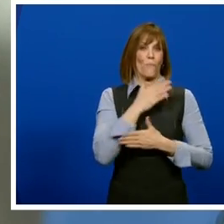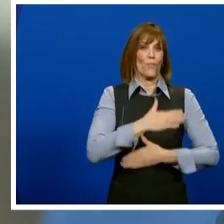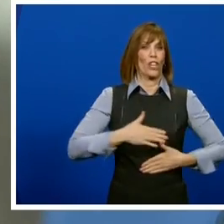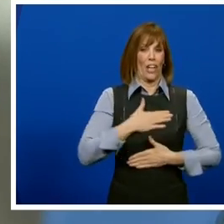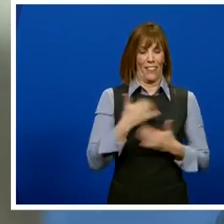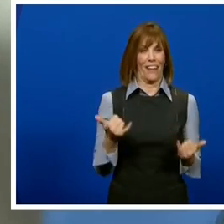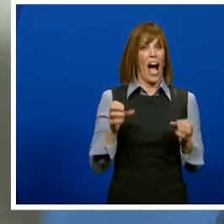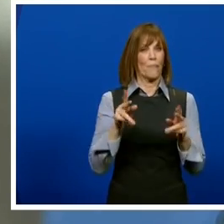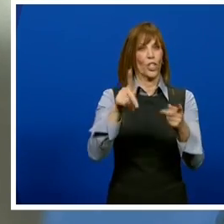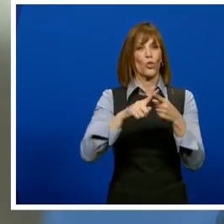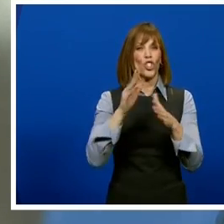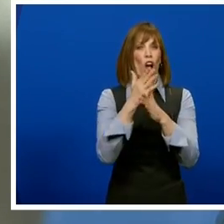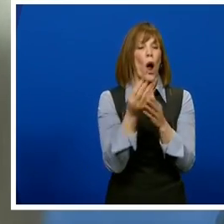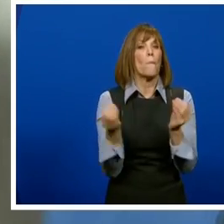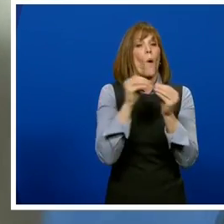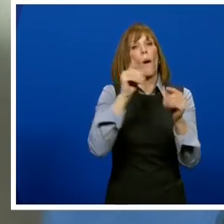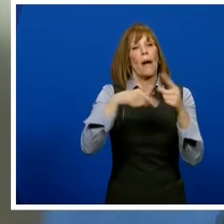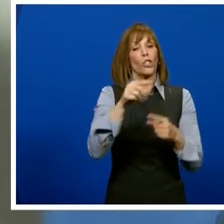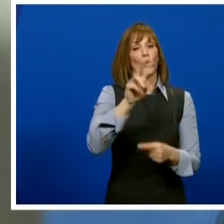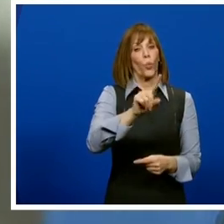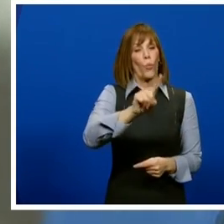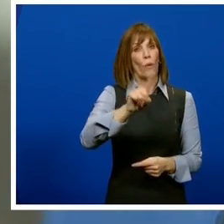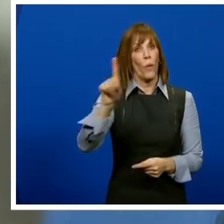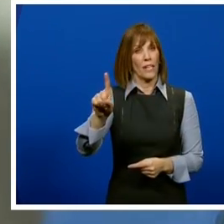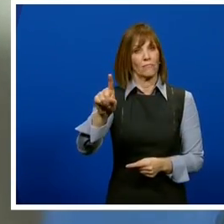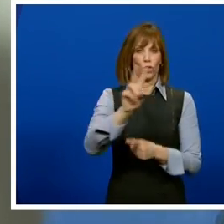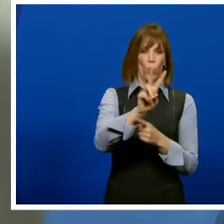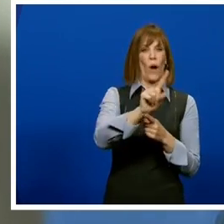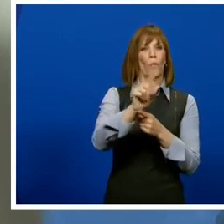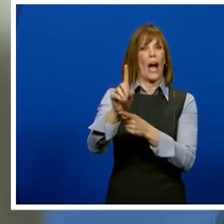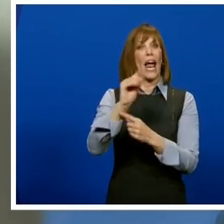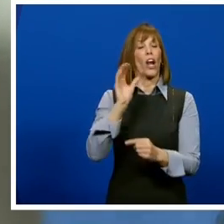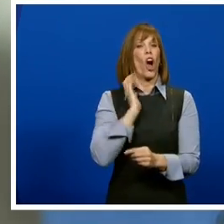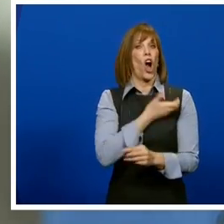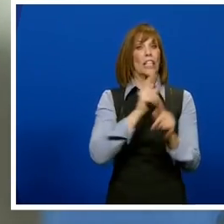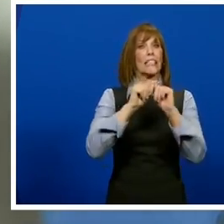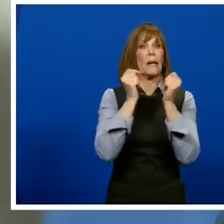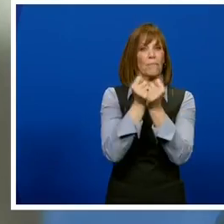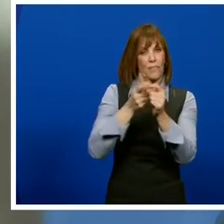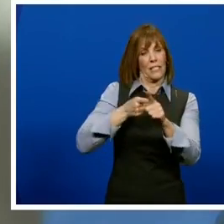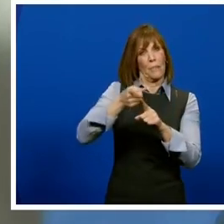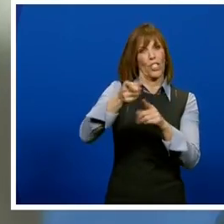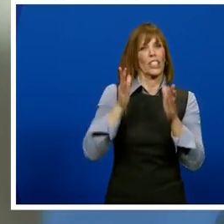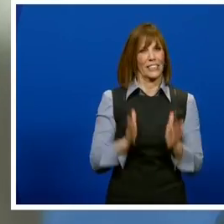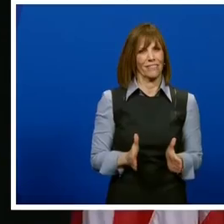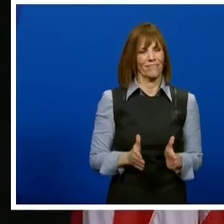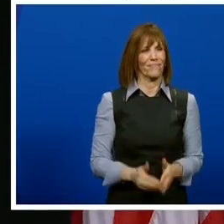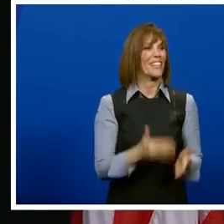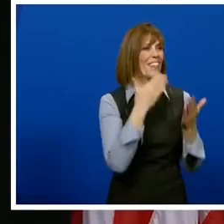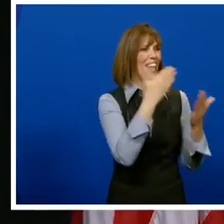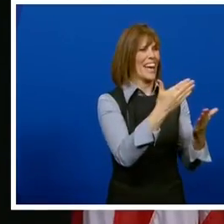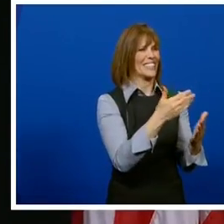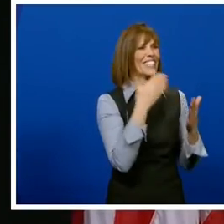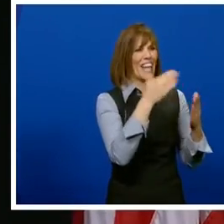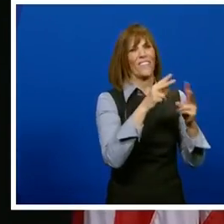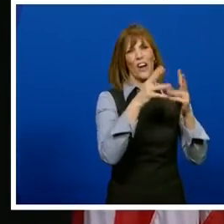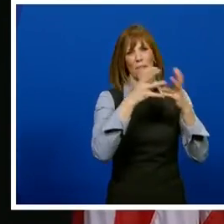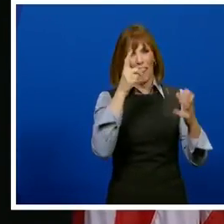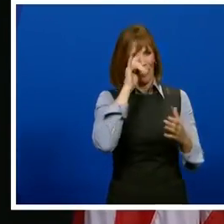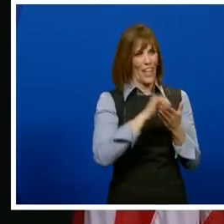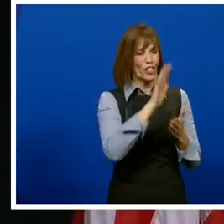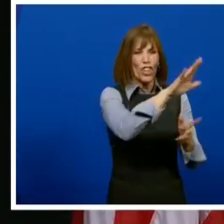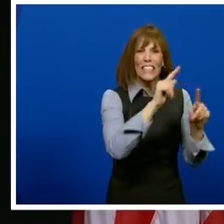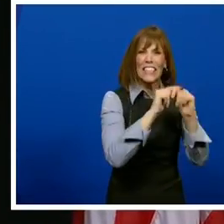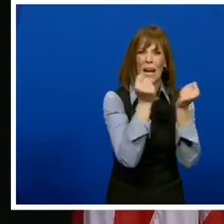opportunity to share more about 2-1-1 Iowa and our team of vaccine navigators. Thanks, Melissa. appreciate everything that you and your